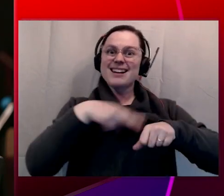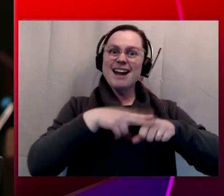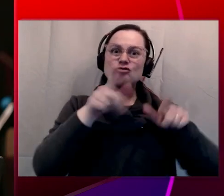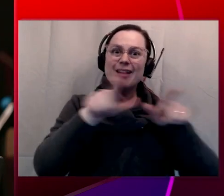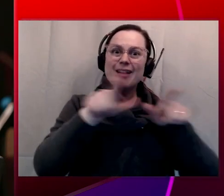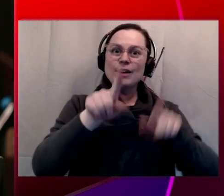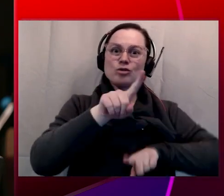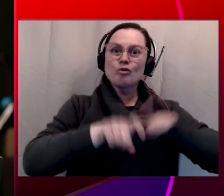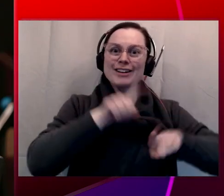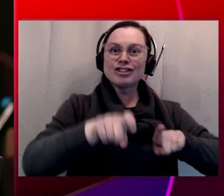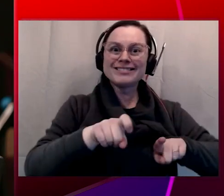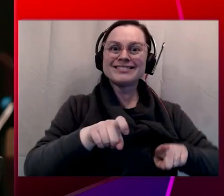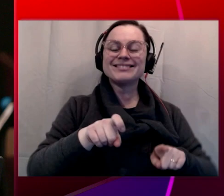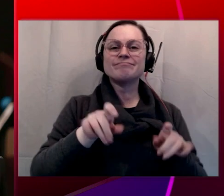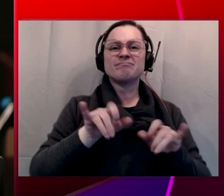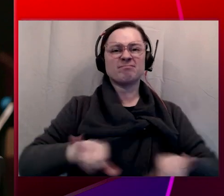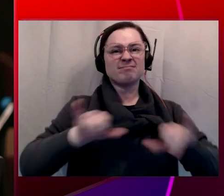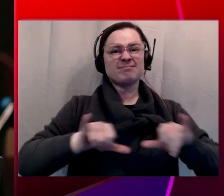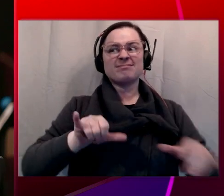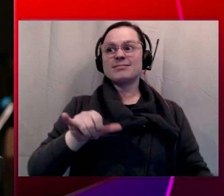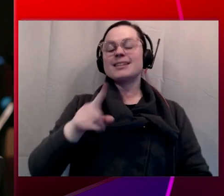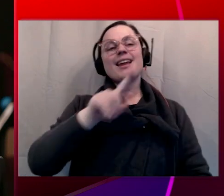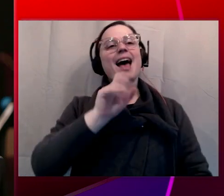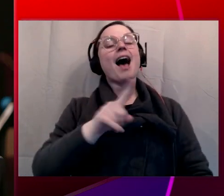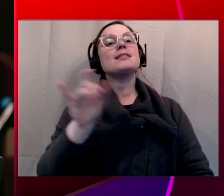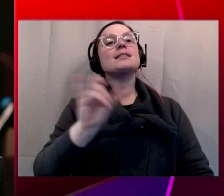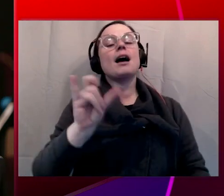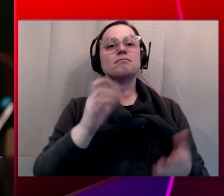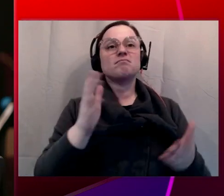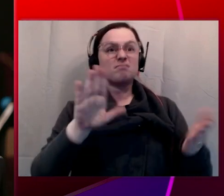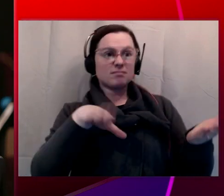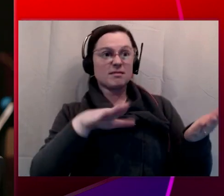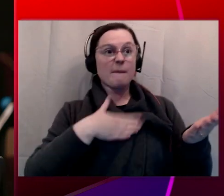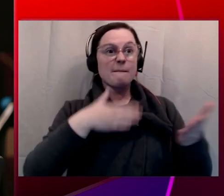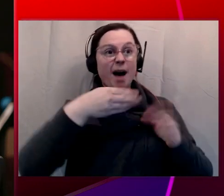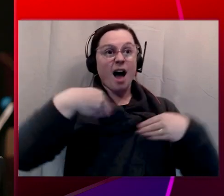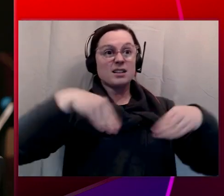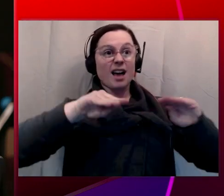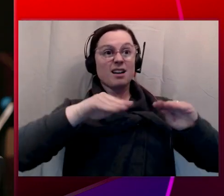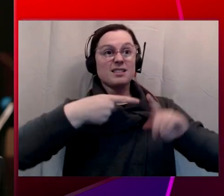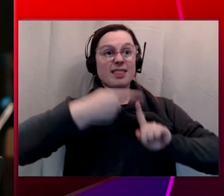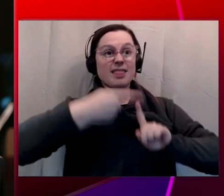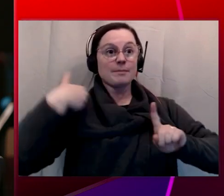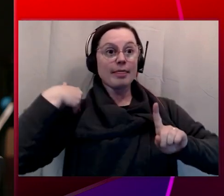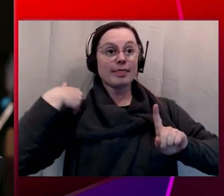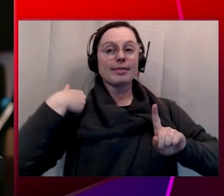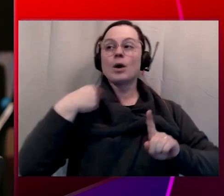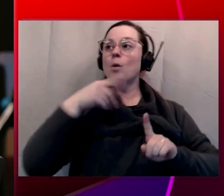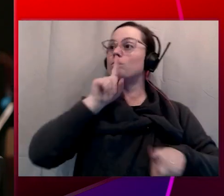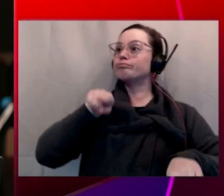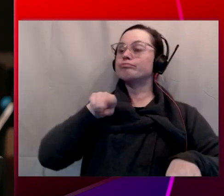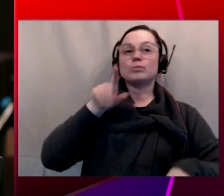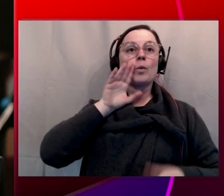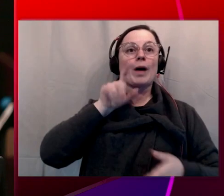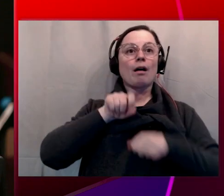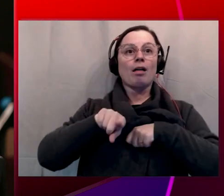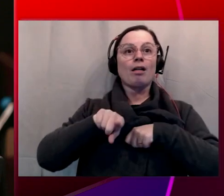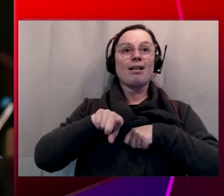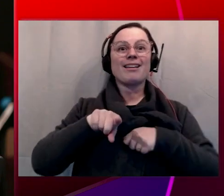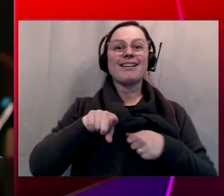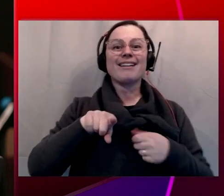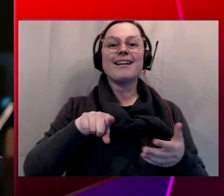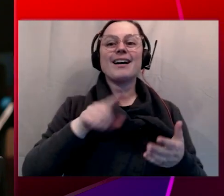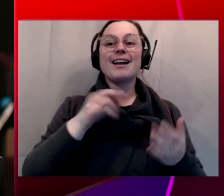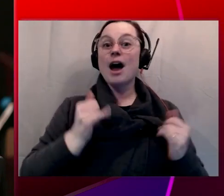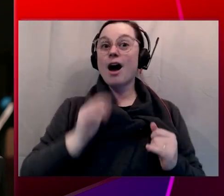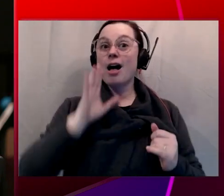that's cool. You're able to just ask it, hey, what did my sales look like last month? And it spits out an answer. But now we'll be launched. And the